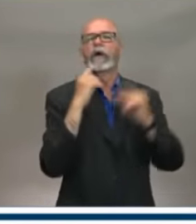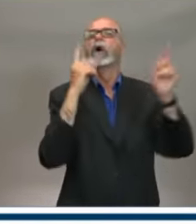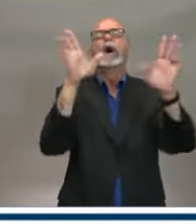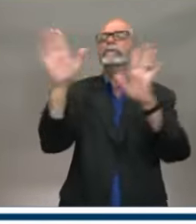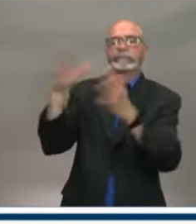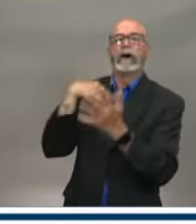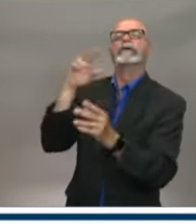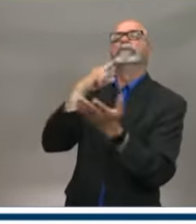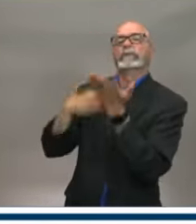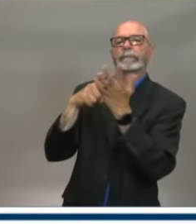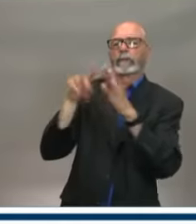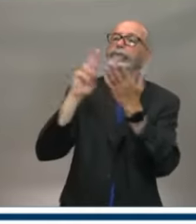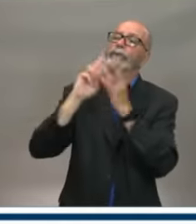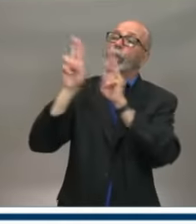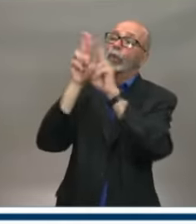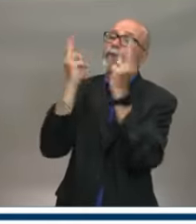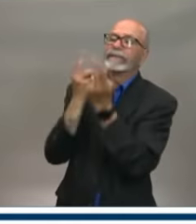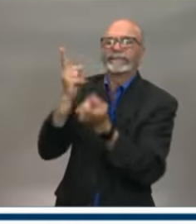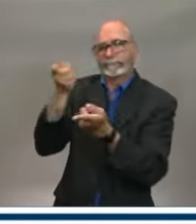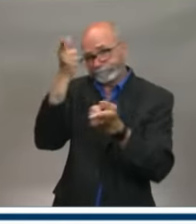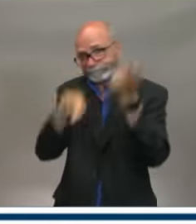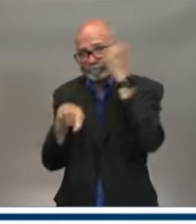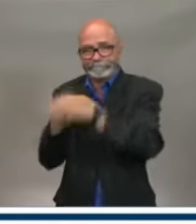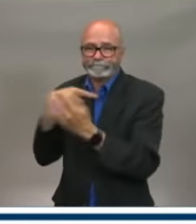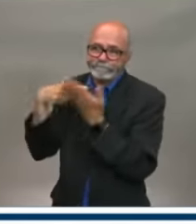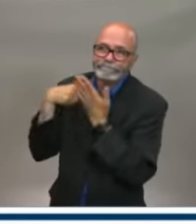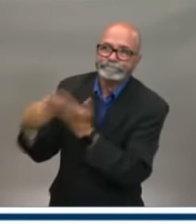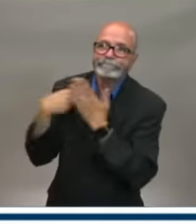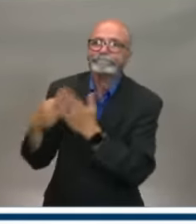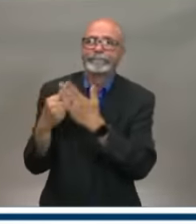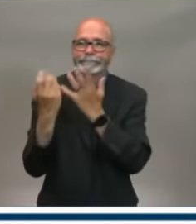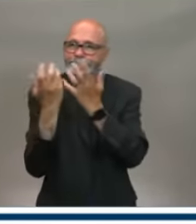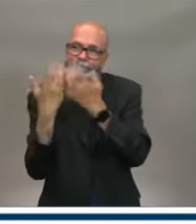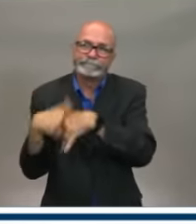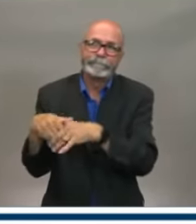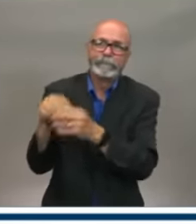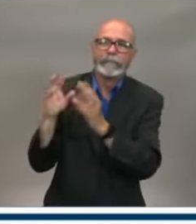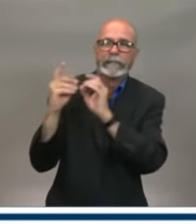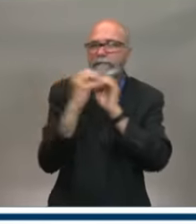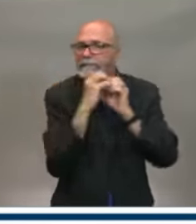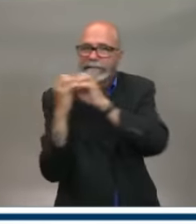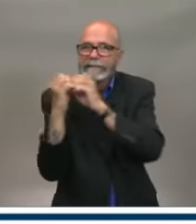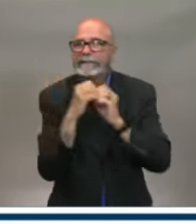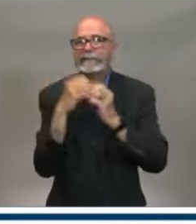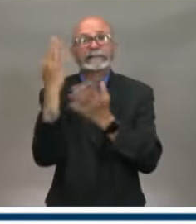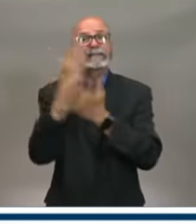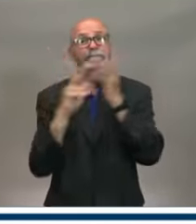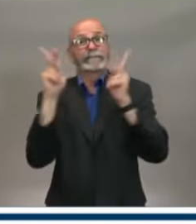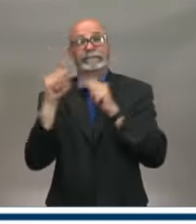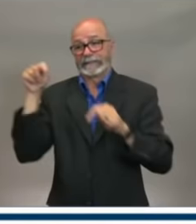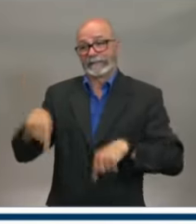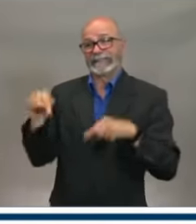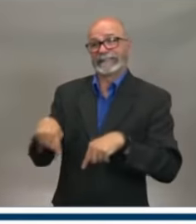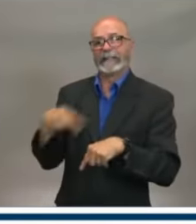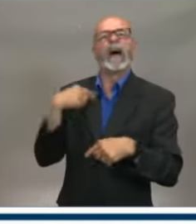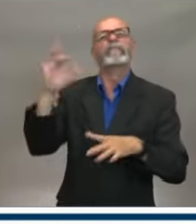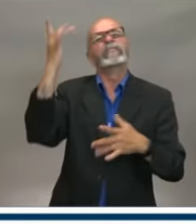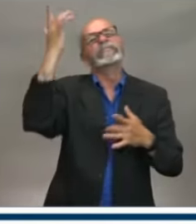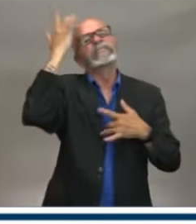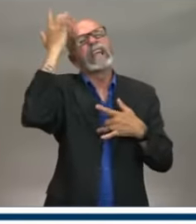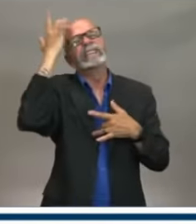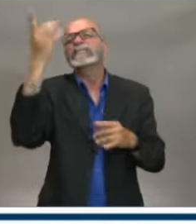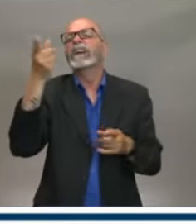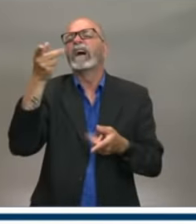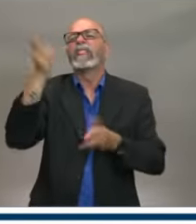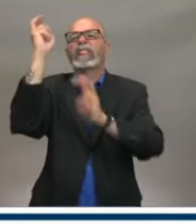it at the bargaining table. As you know, many people here in our province already have sick days in the public sector. What I